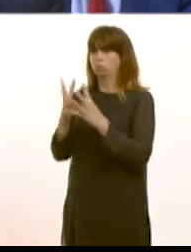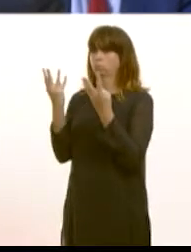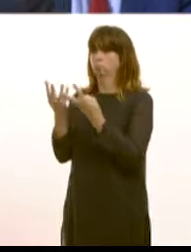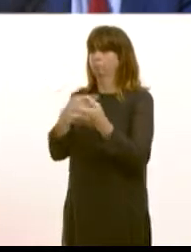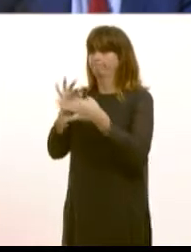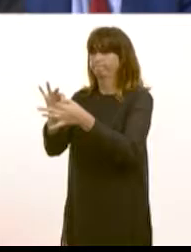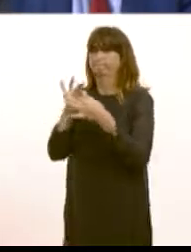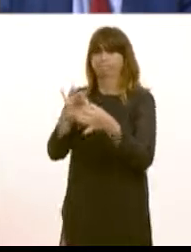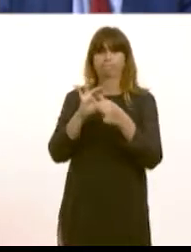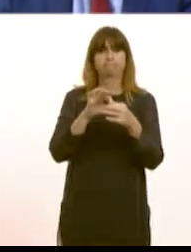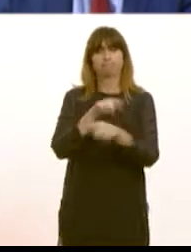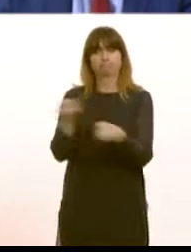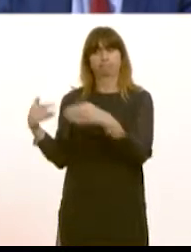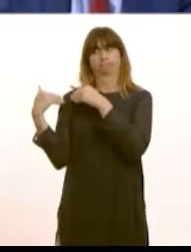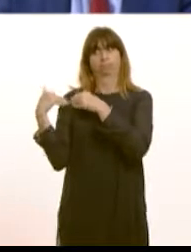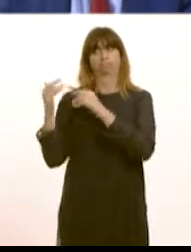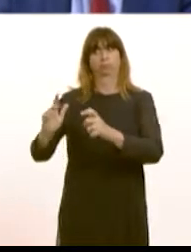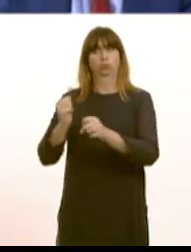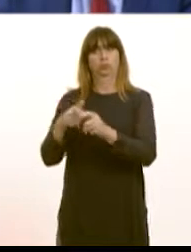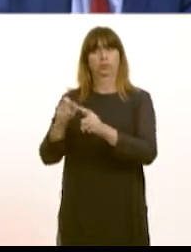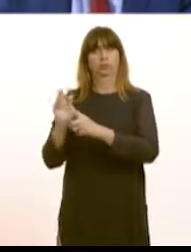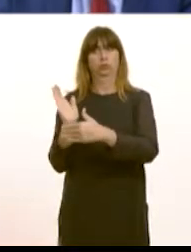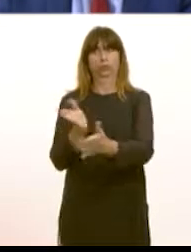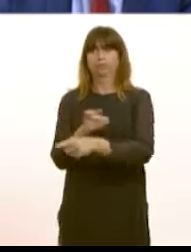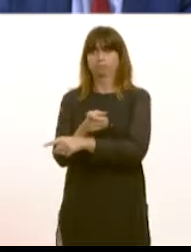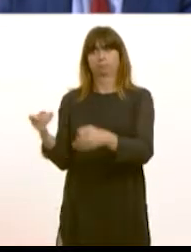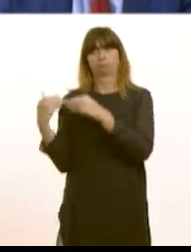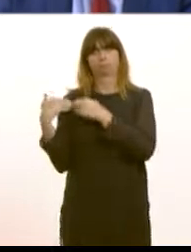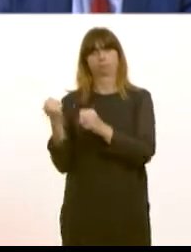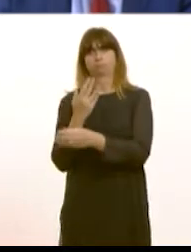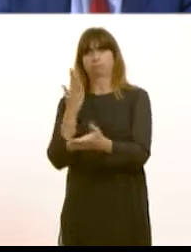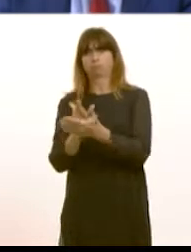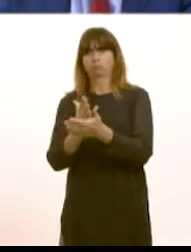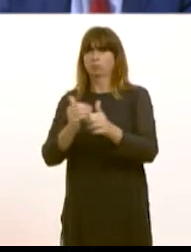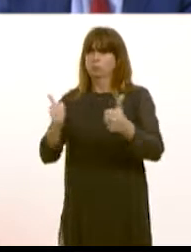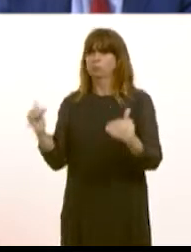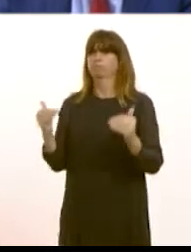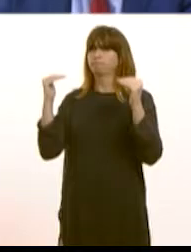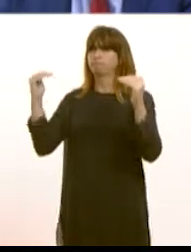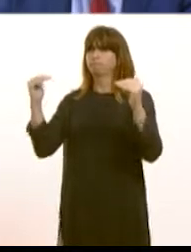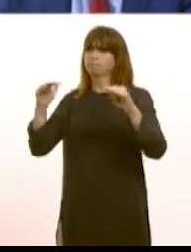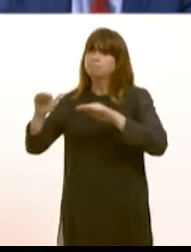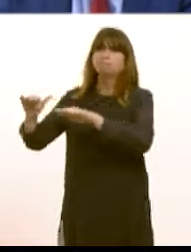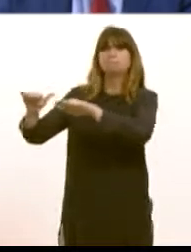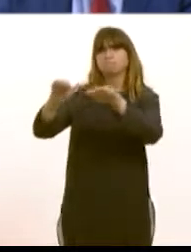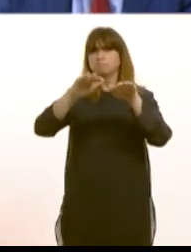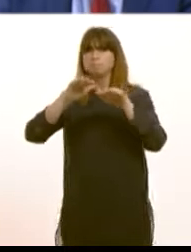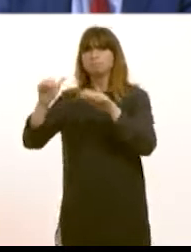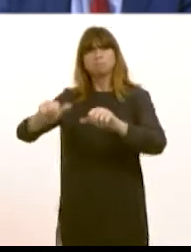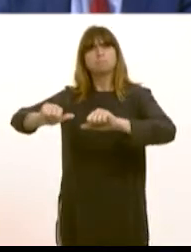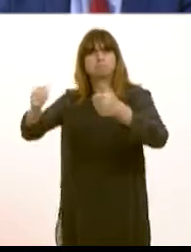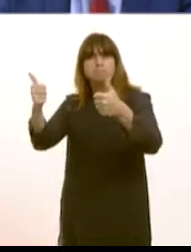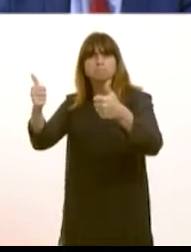course, for providing services for their populations, and who are responsible for ensuring continuity of high-quality care when an